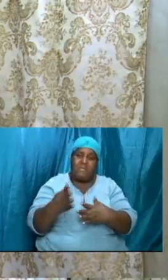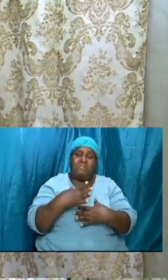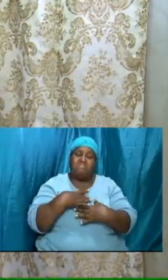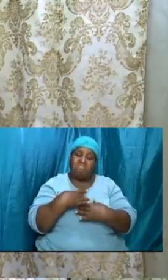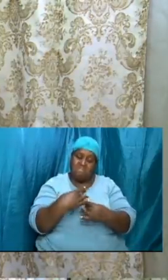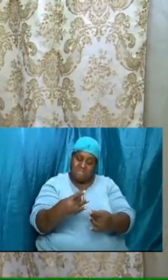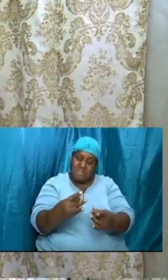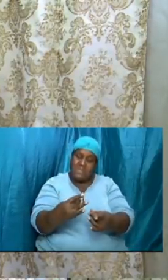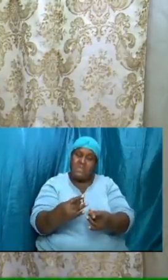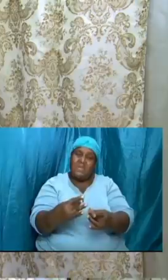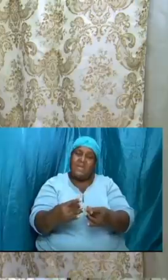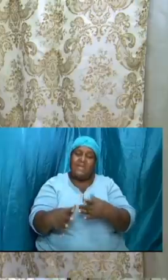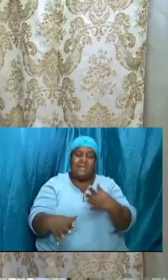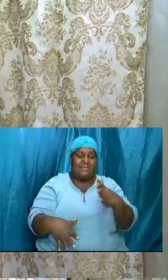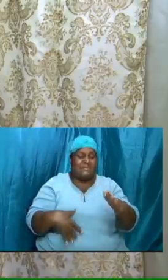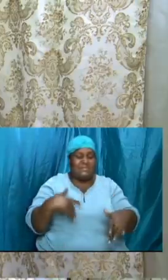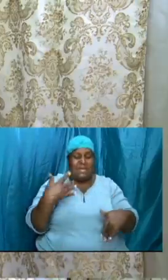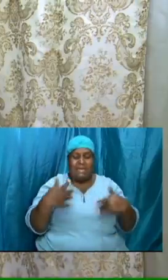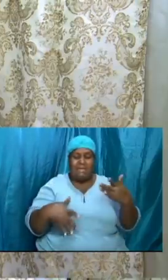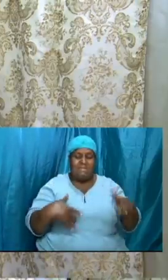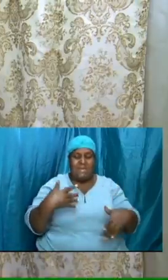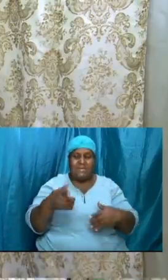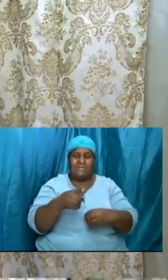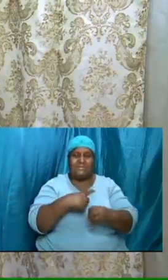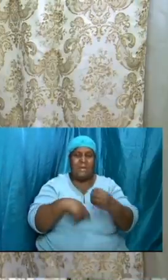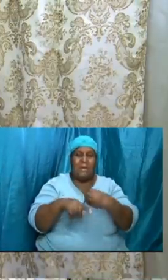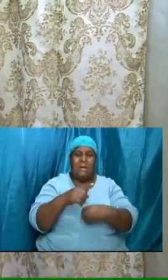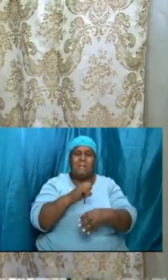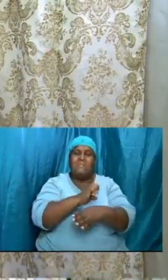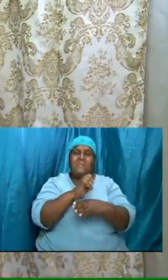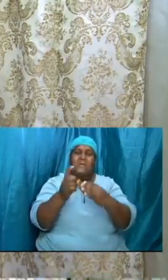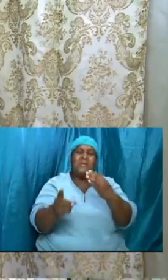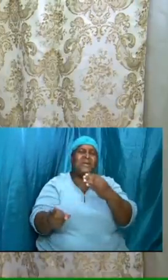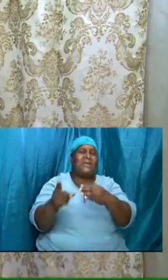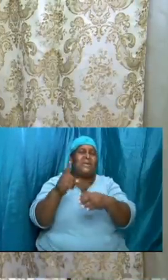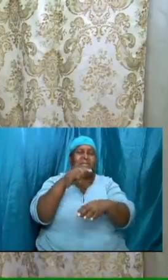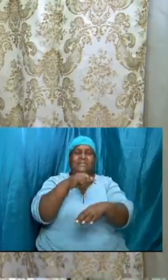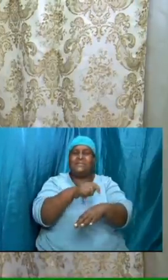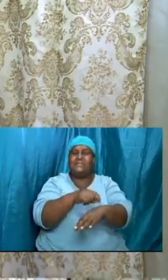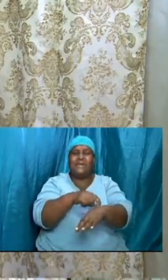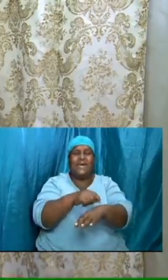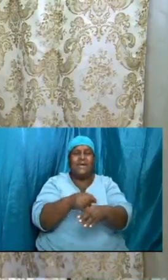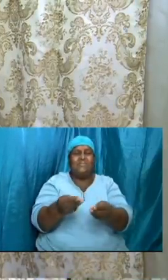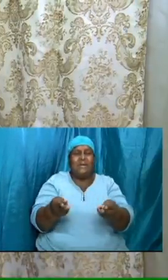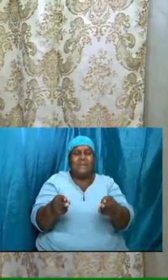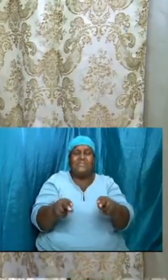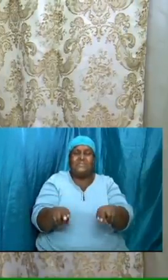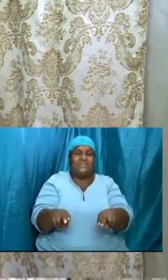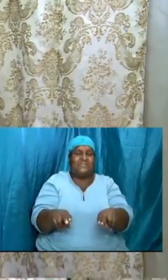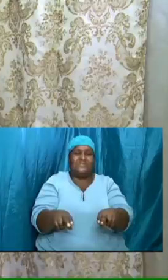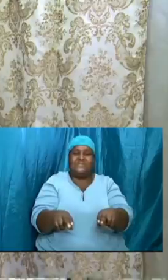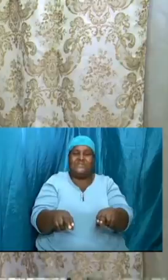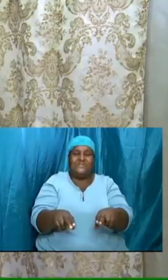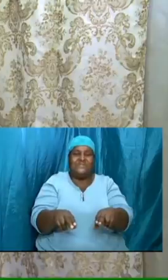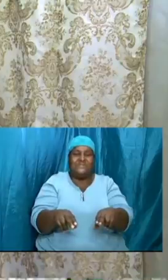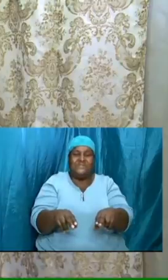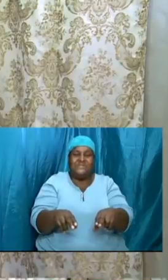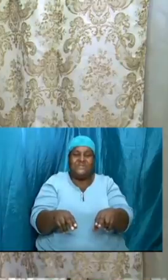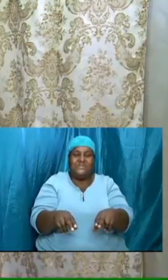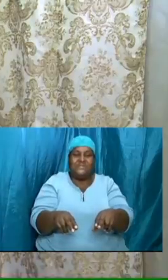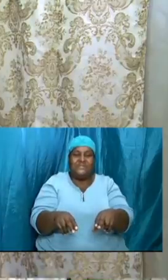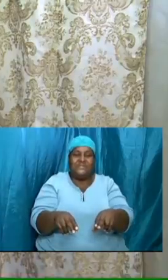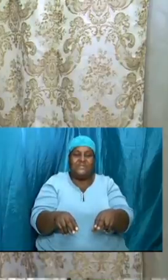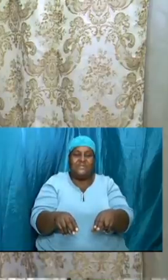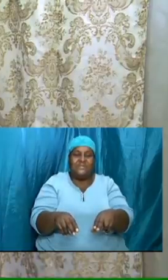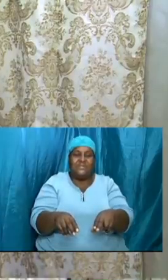and excitement about end time events and end time happening, and what